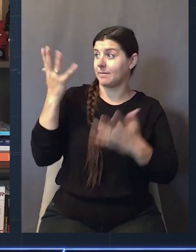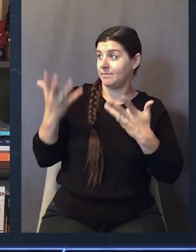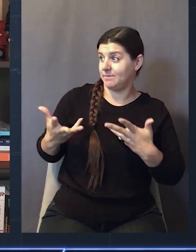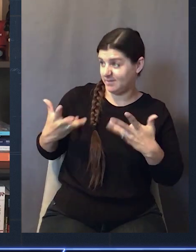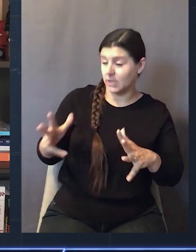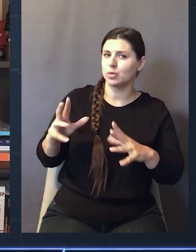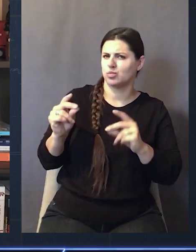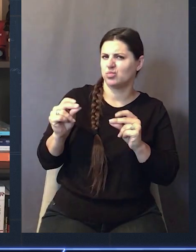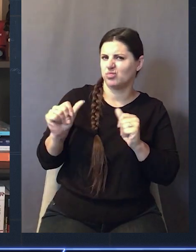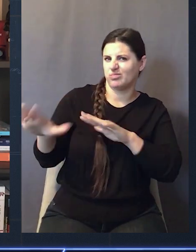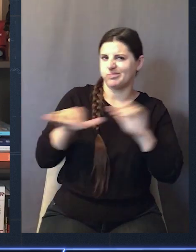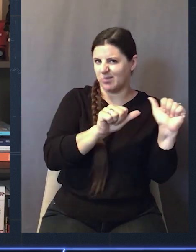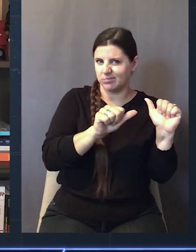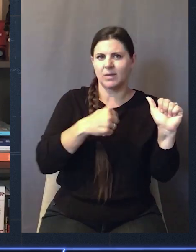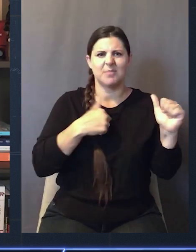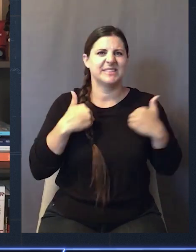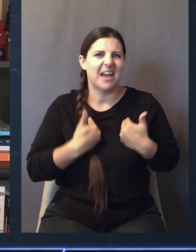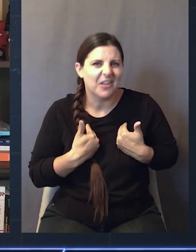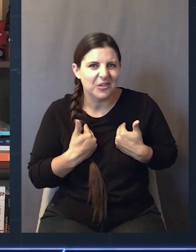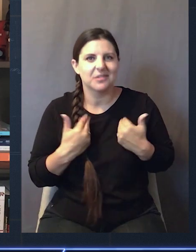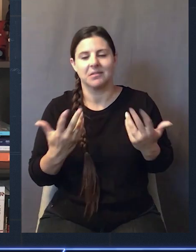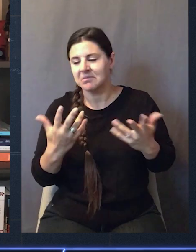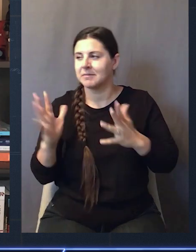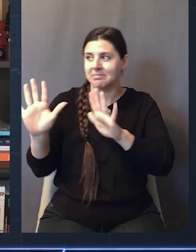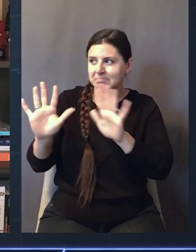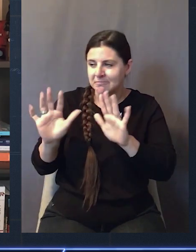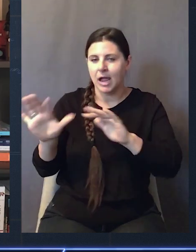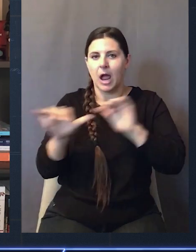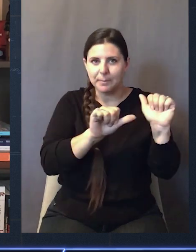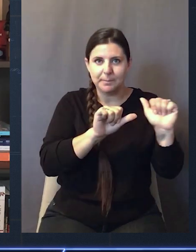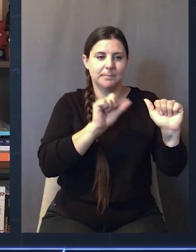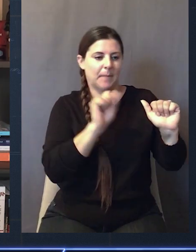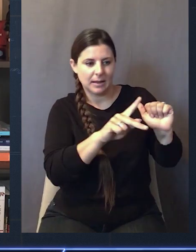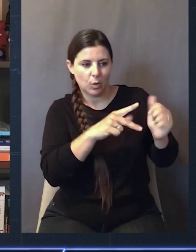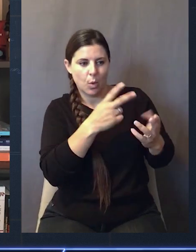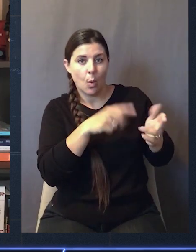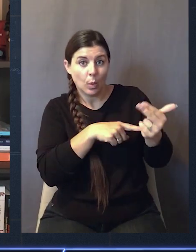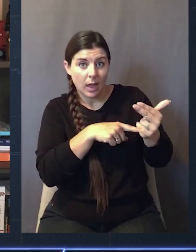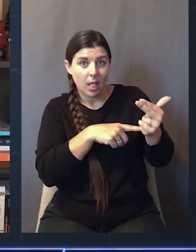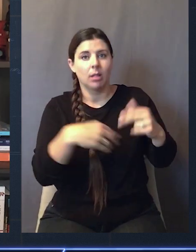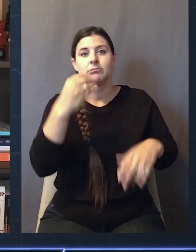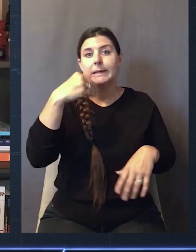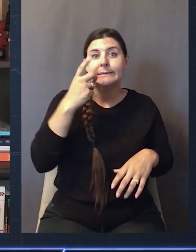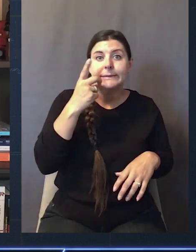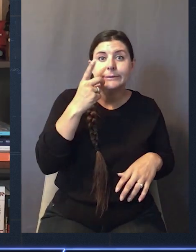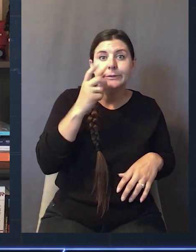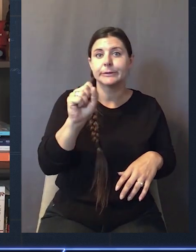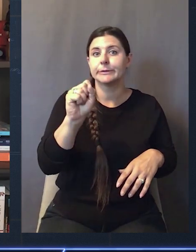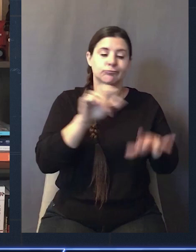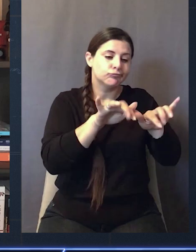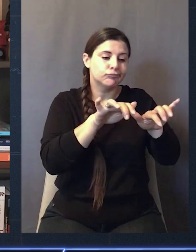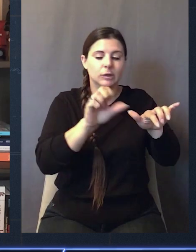I'm done speaking, kind of bail as quickly as I can, because I'm kind of tired by that point. Back to the hotel, have some dinner,